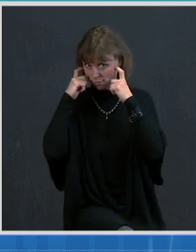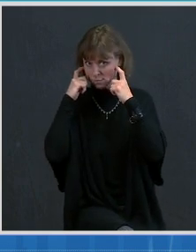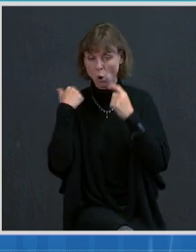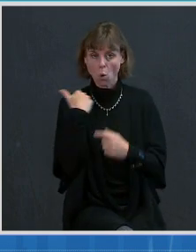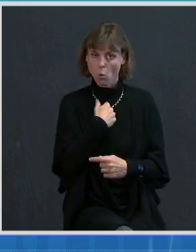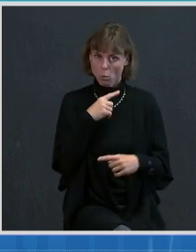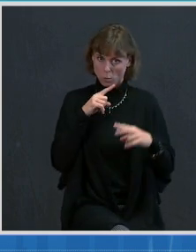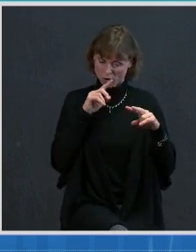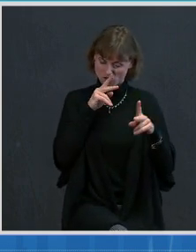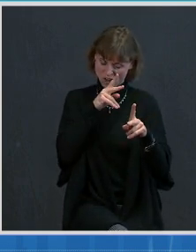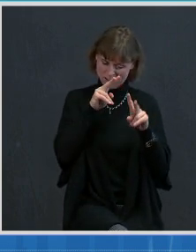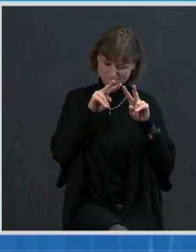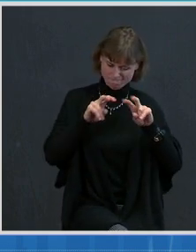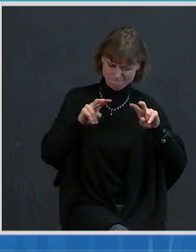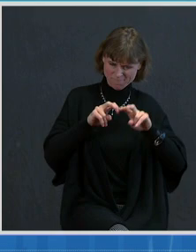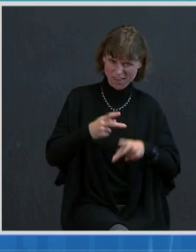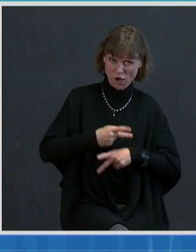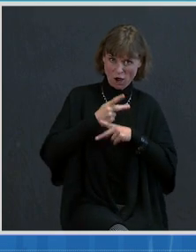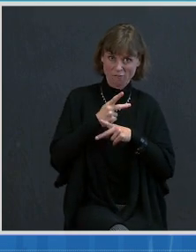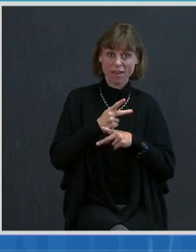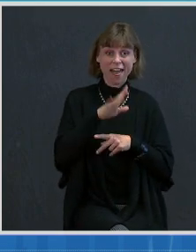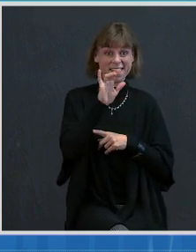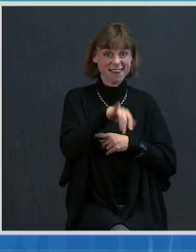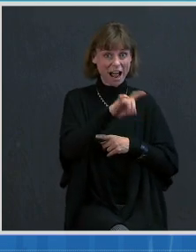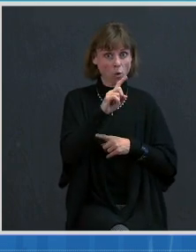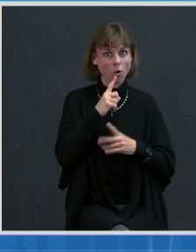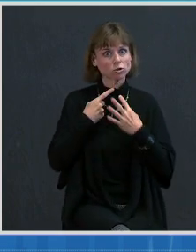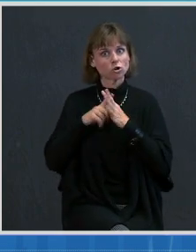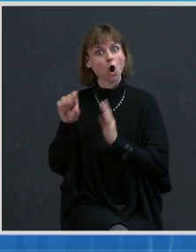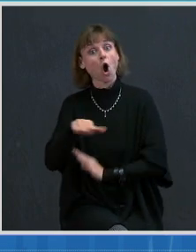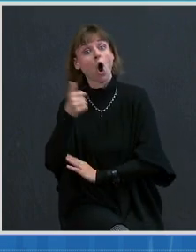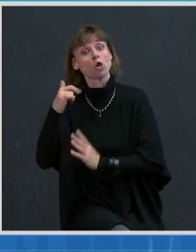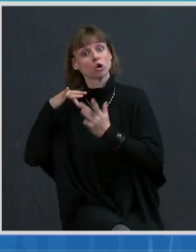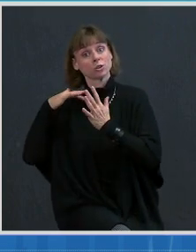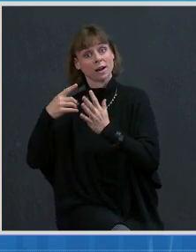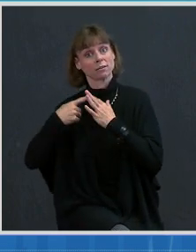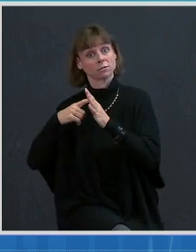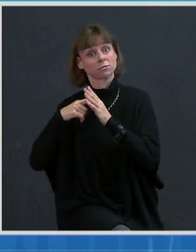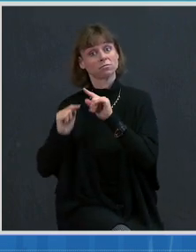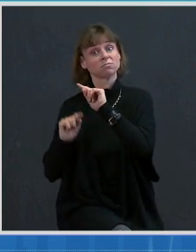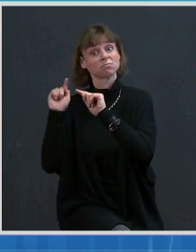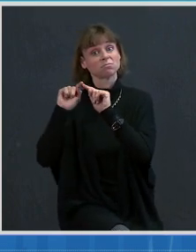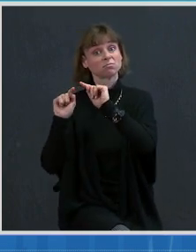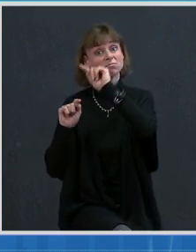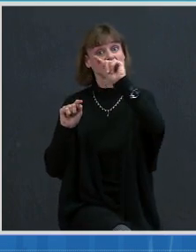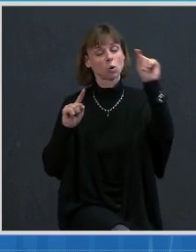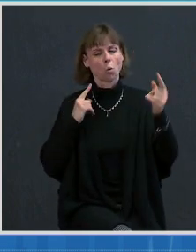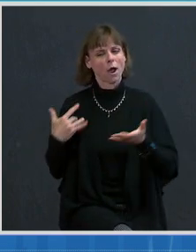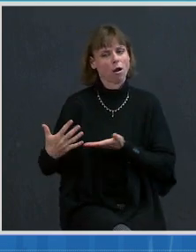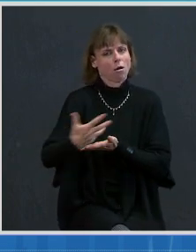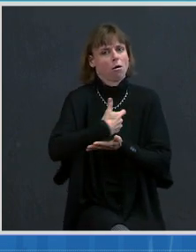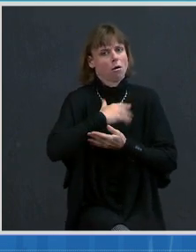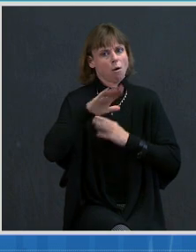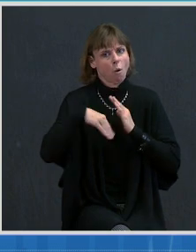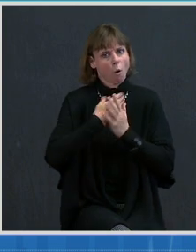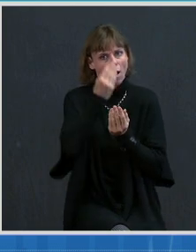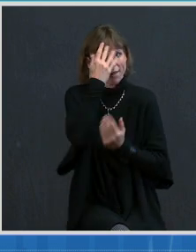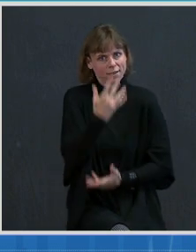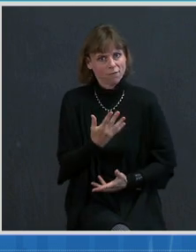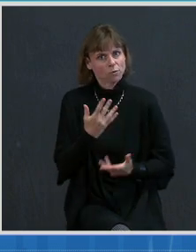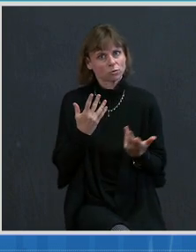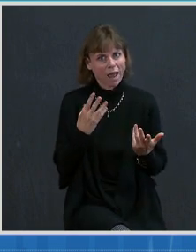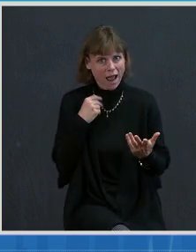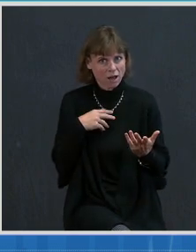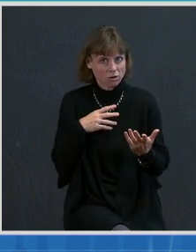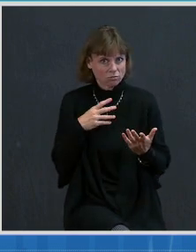question actually prompted more studies to be done, so we know more are forthcoming. We're taking all of those data carefully and revisiting our guidances in that